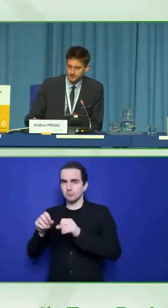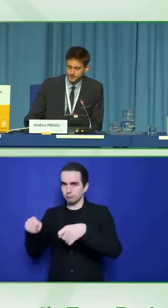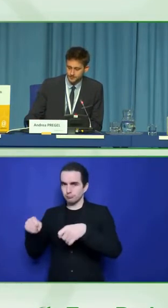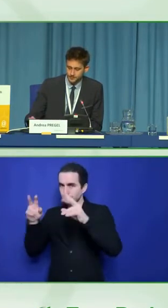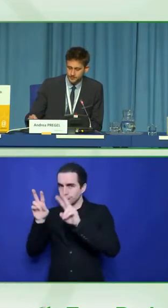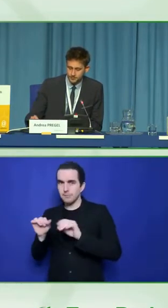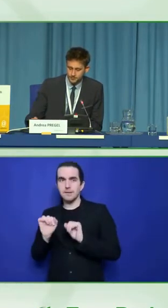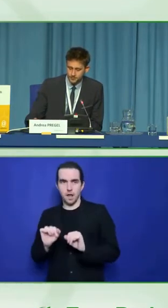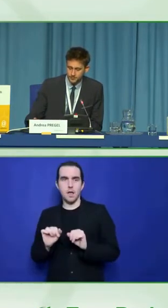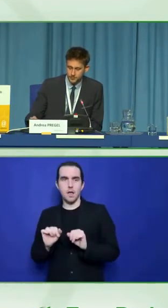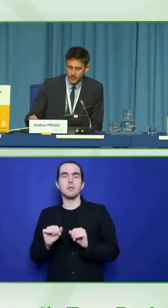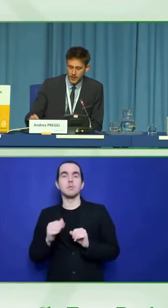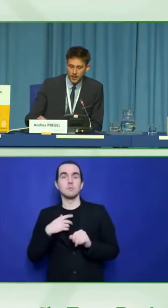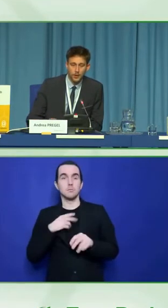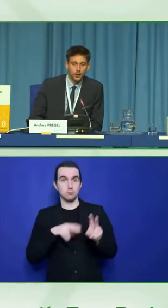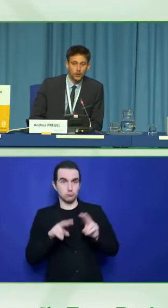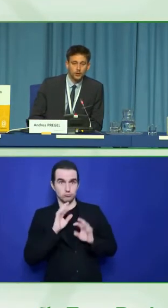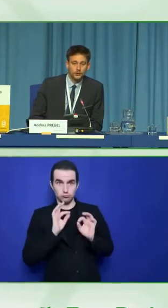slide, please.